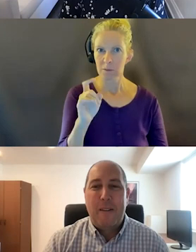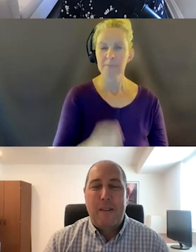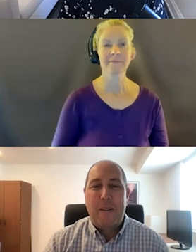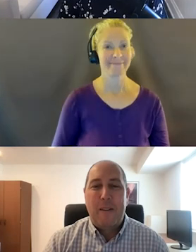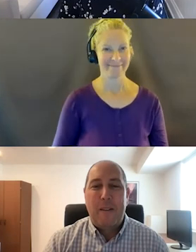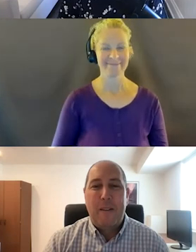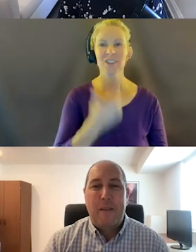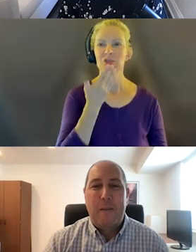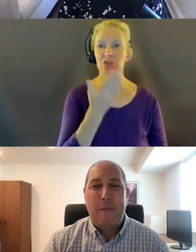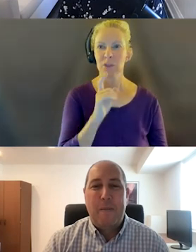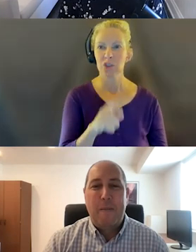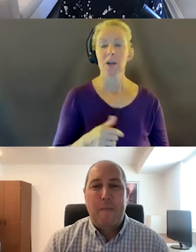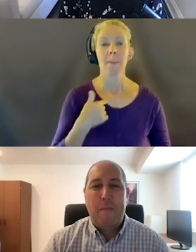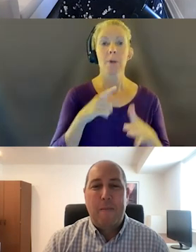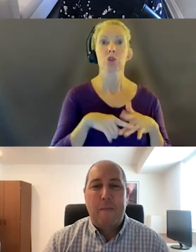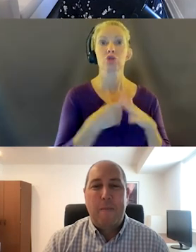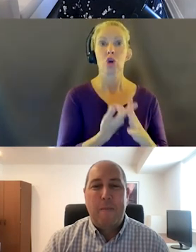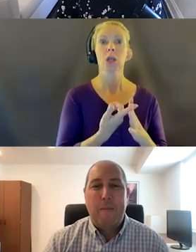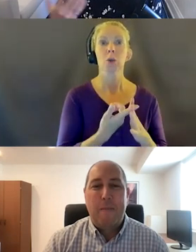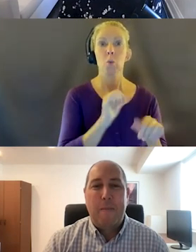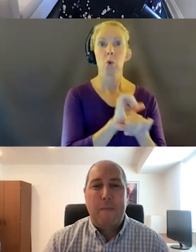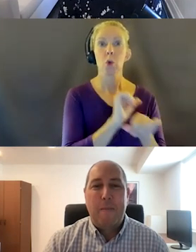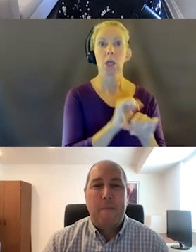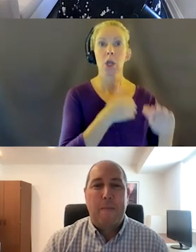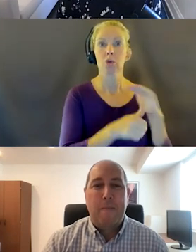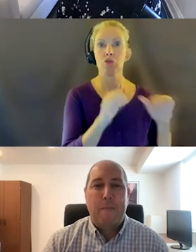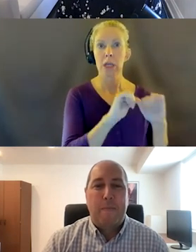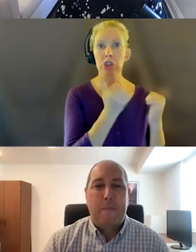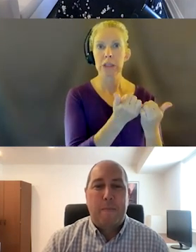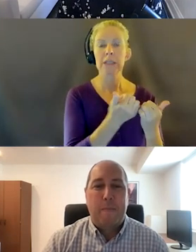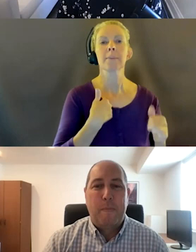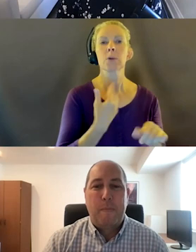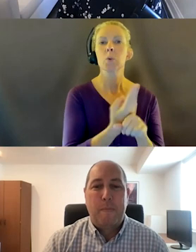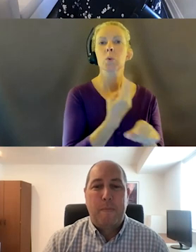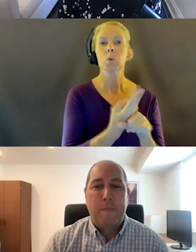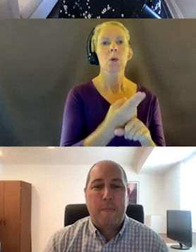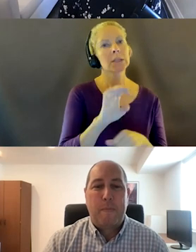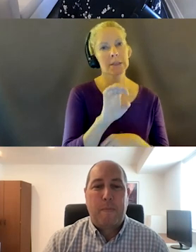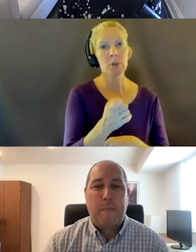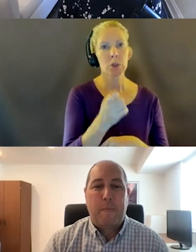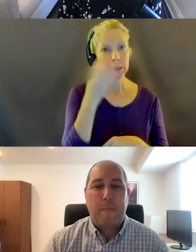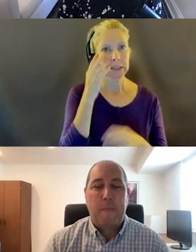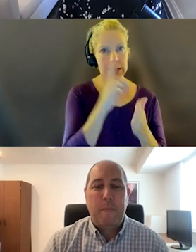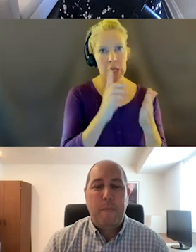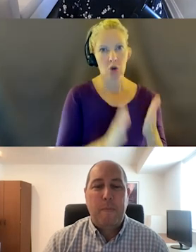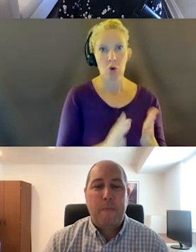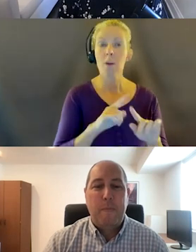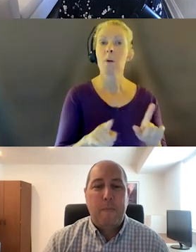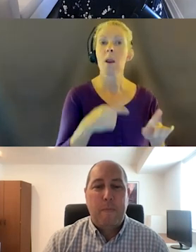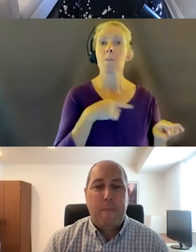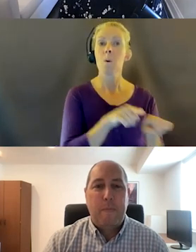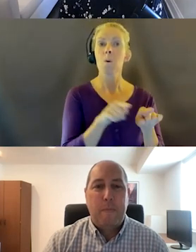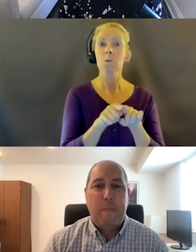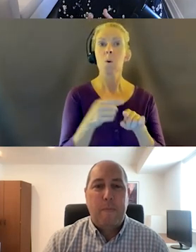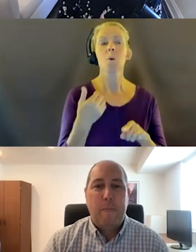question. So, I started out in the agency world, like I mentioned, and I was a user experience designer, but I was fortunate to be mentored by someone